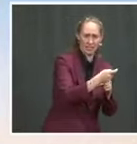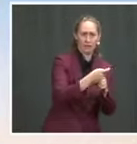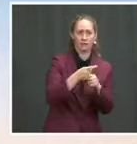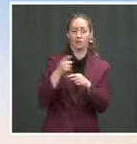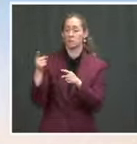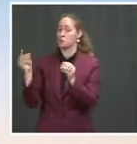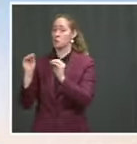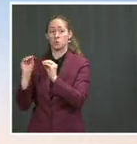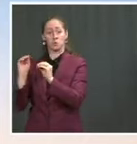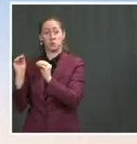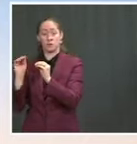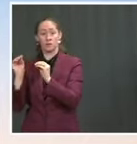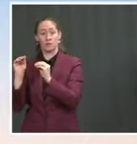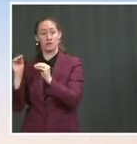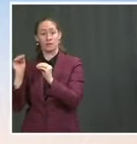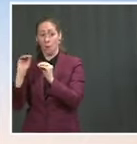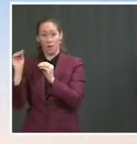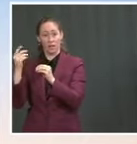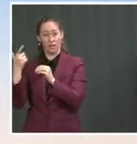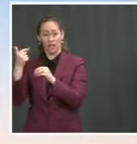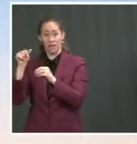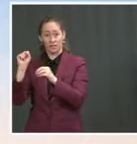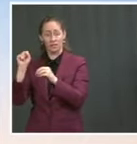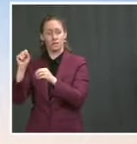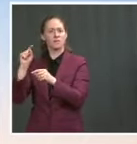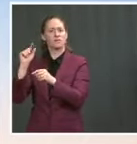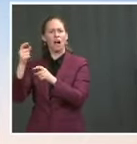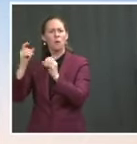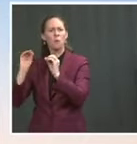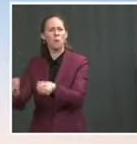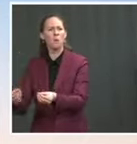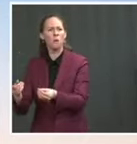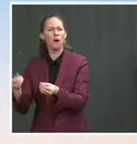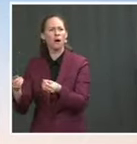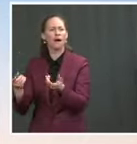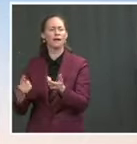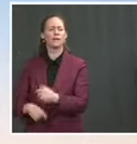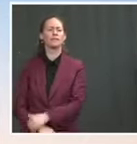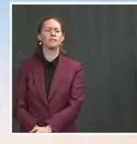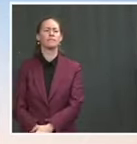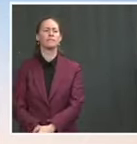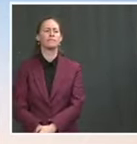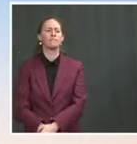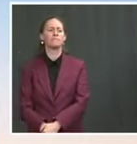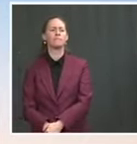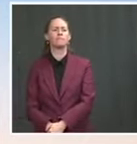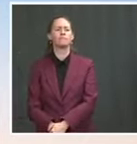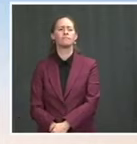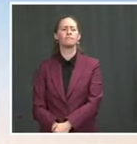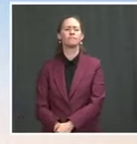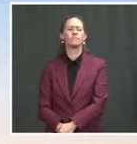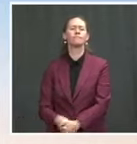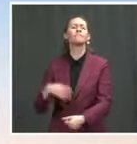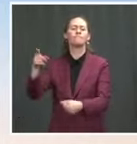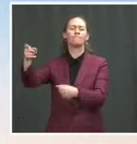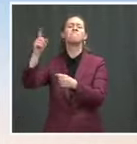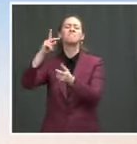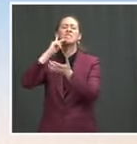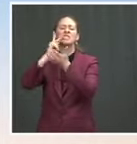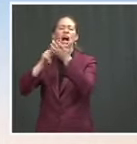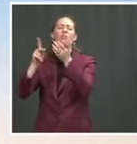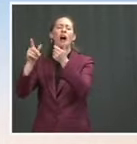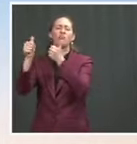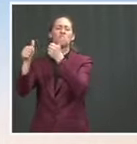I suspect Secretary Peat has thought about this. I'm happy to talk to him about it over the long term. But, again, the purpose of this